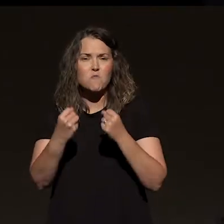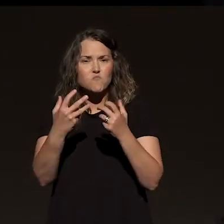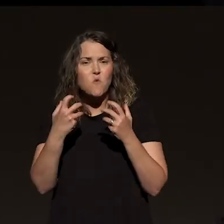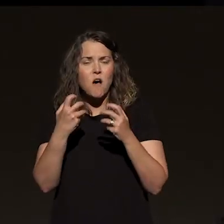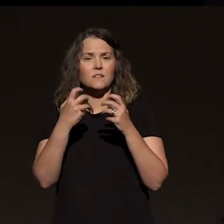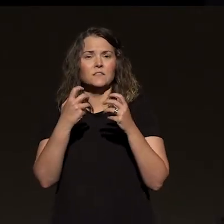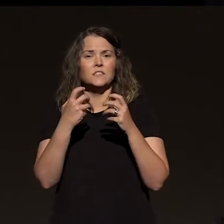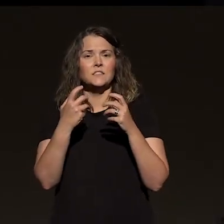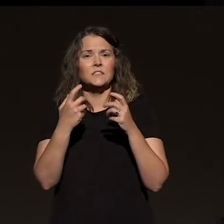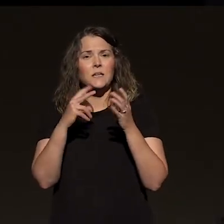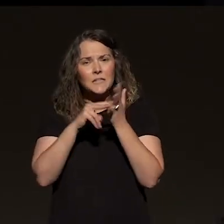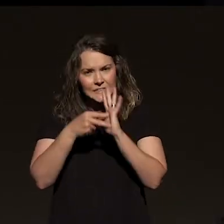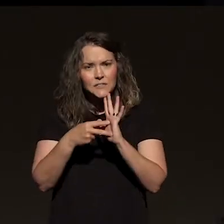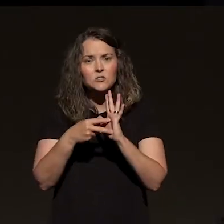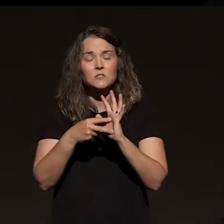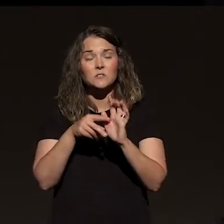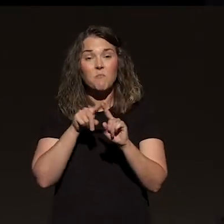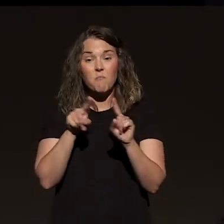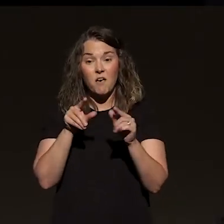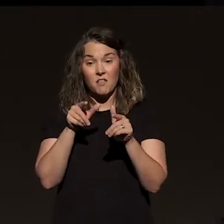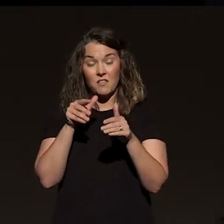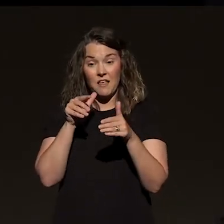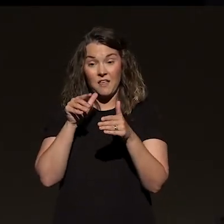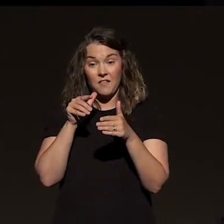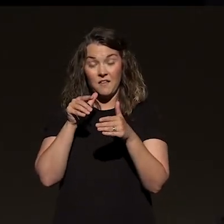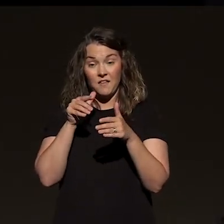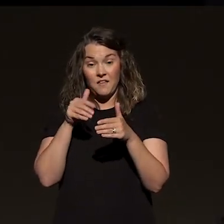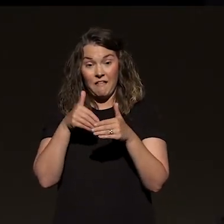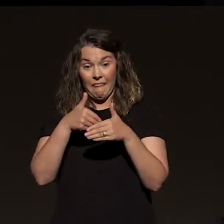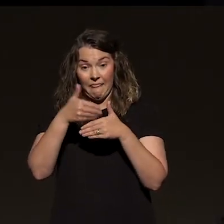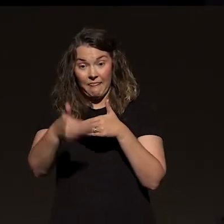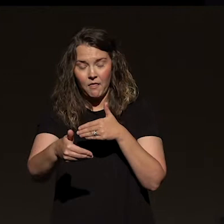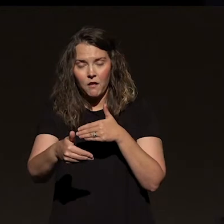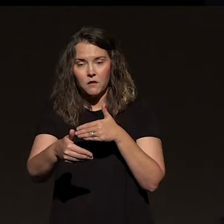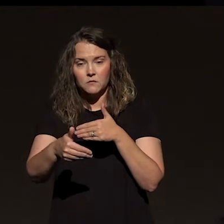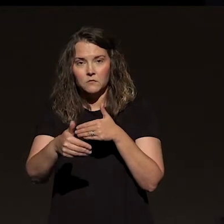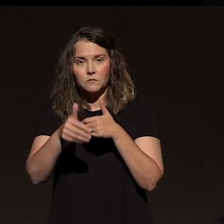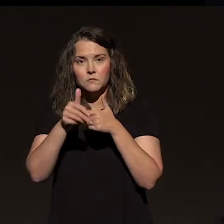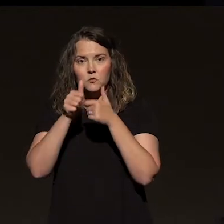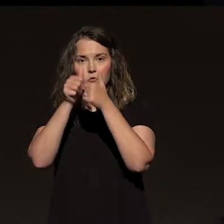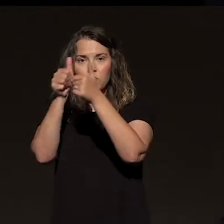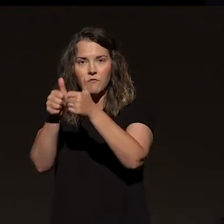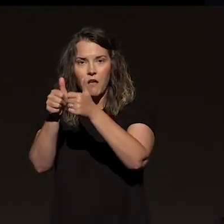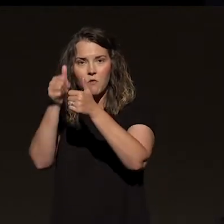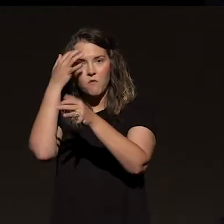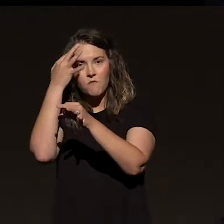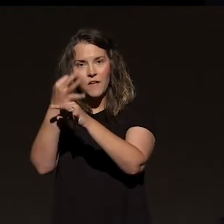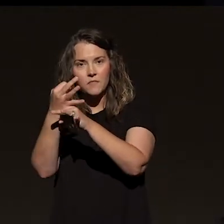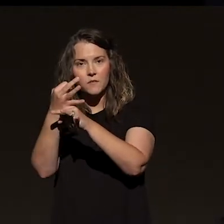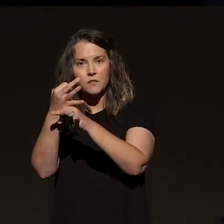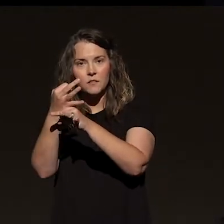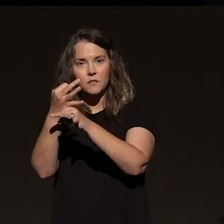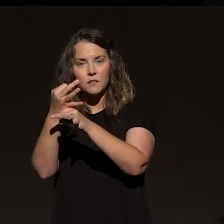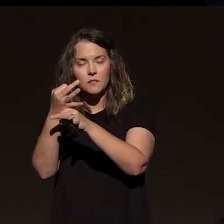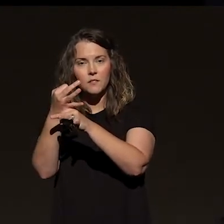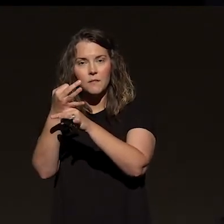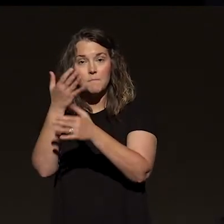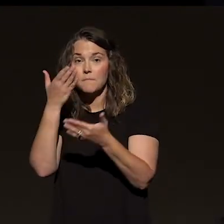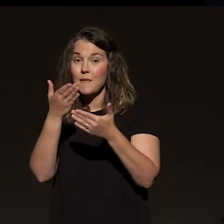But do you then walk in purity? Do you then stay faithful to God, even if it means you're going to spend your weekend alone?